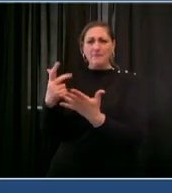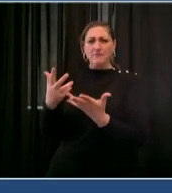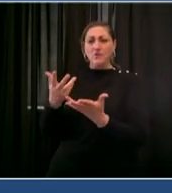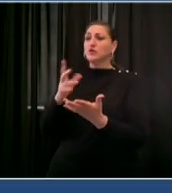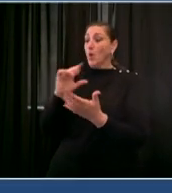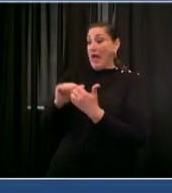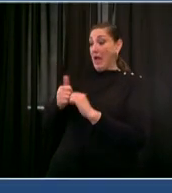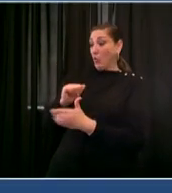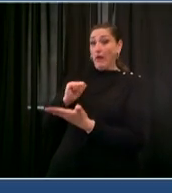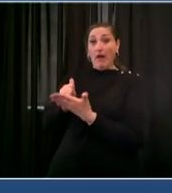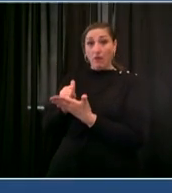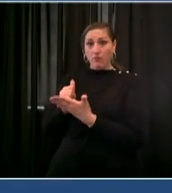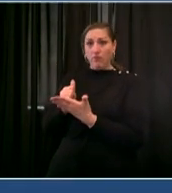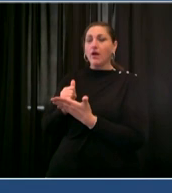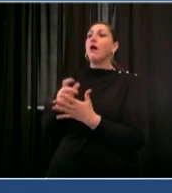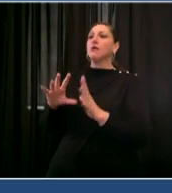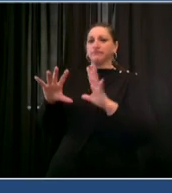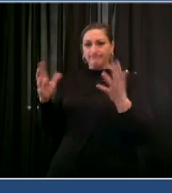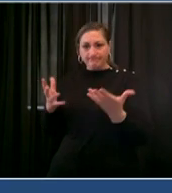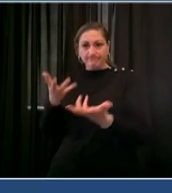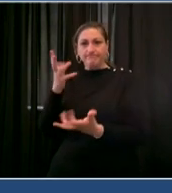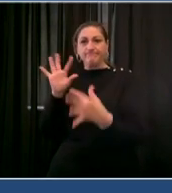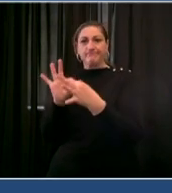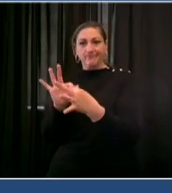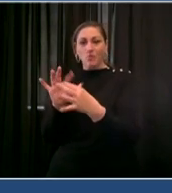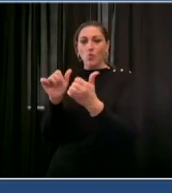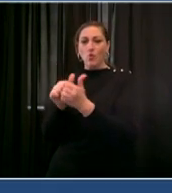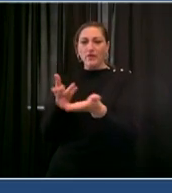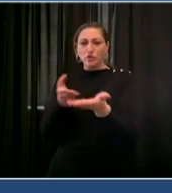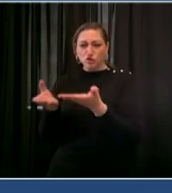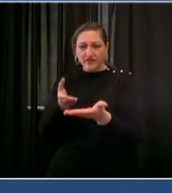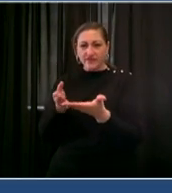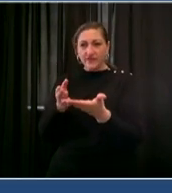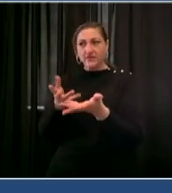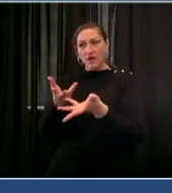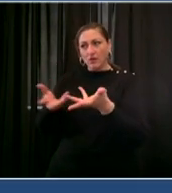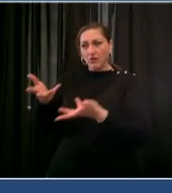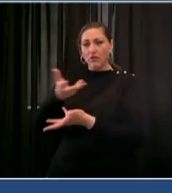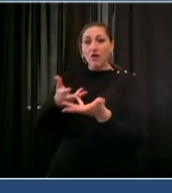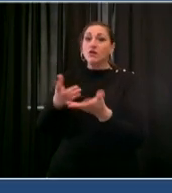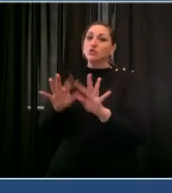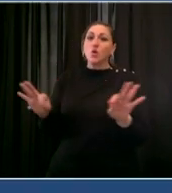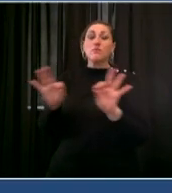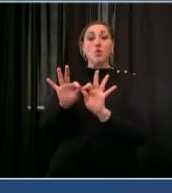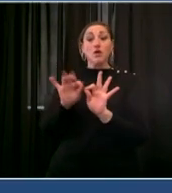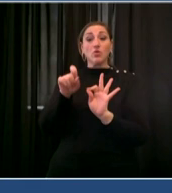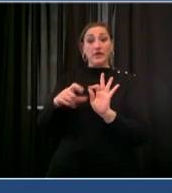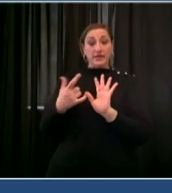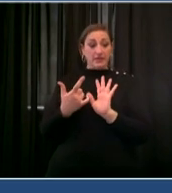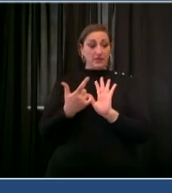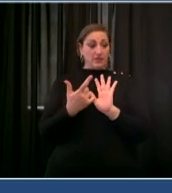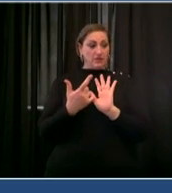this is a precisely why we need the law on our side we need the tools to get people into